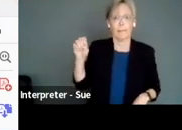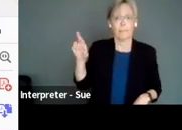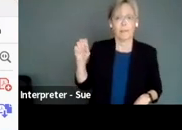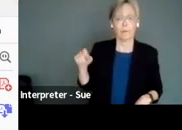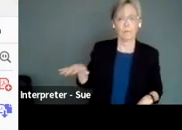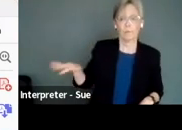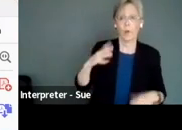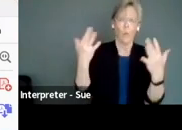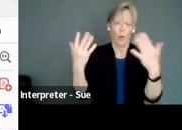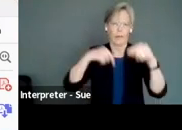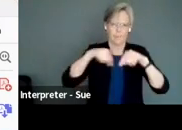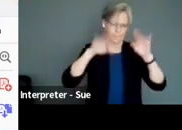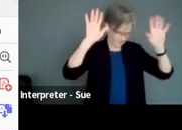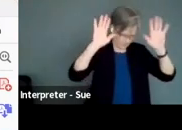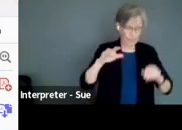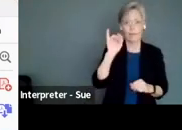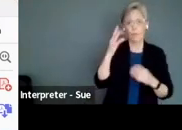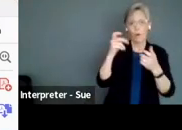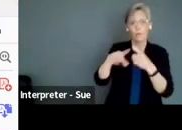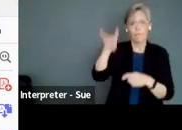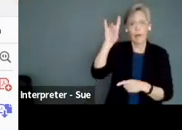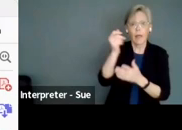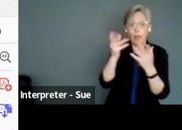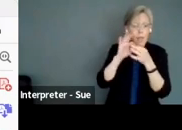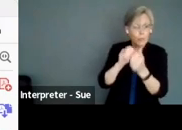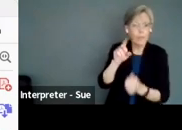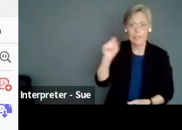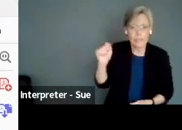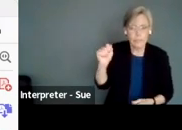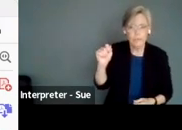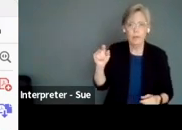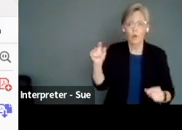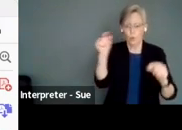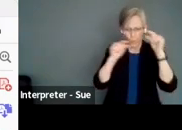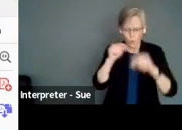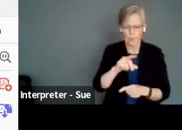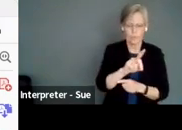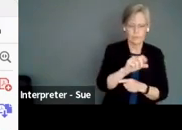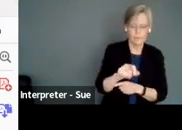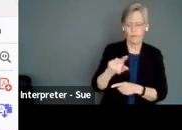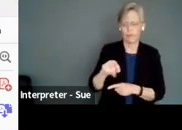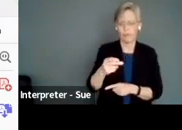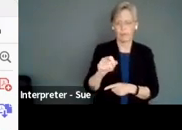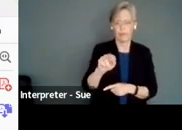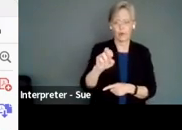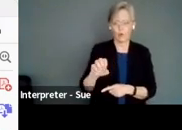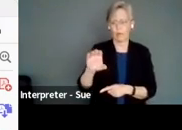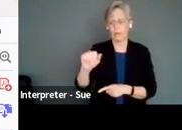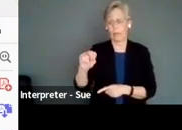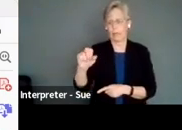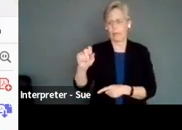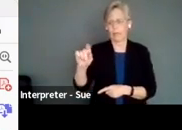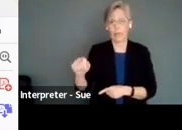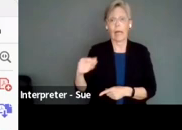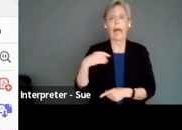Oh, I'll just mention it. If you want to find anything to do with disability, just Google Disability Theatre Canada. I did